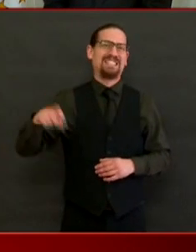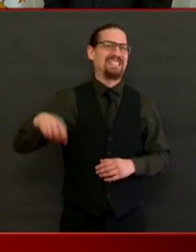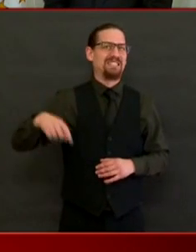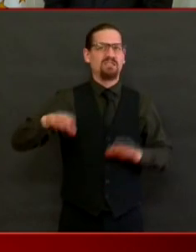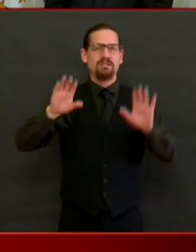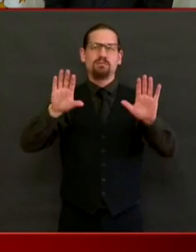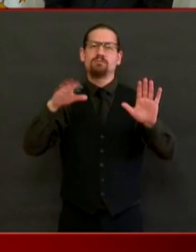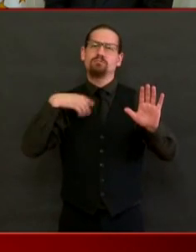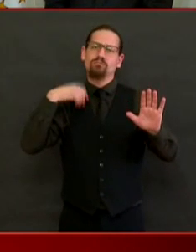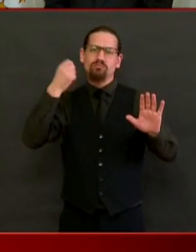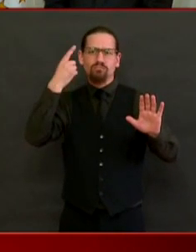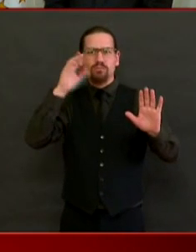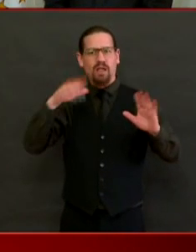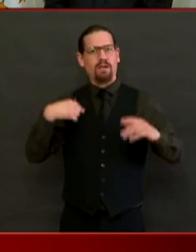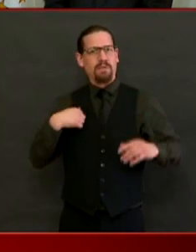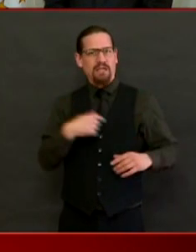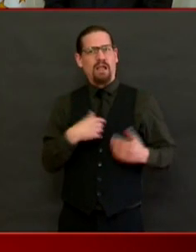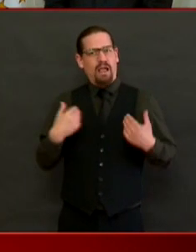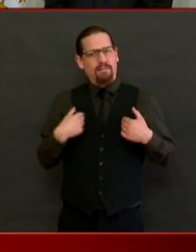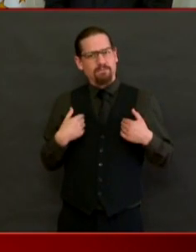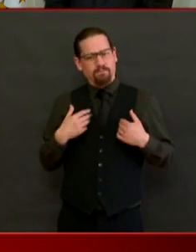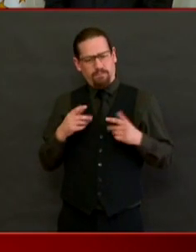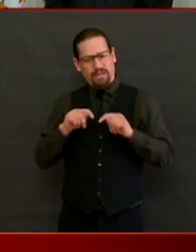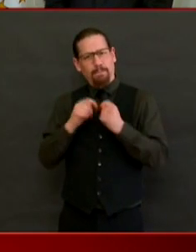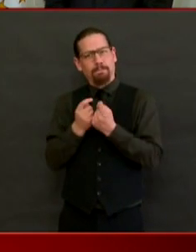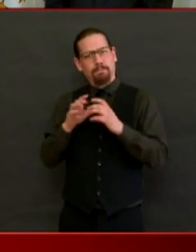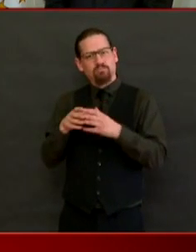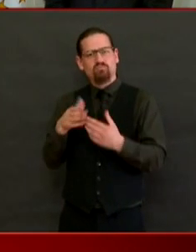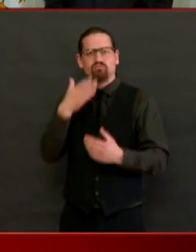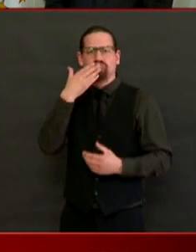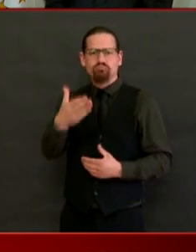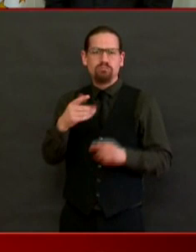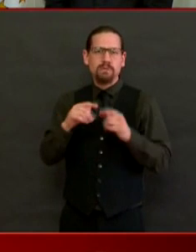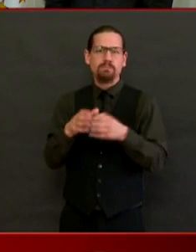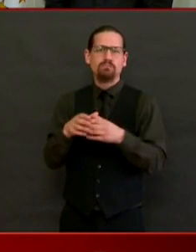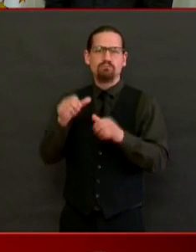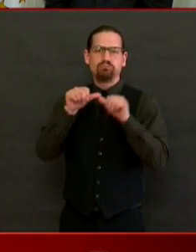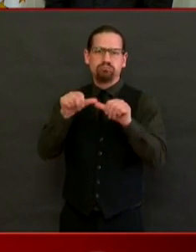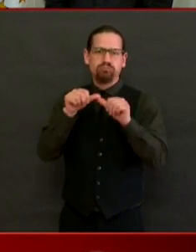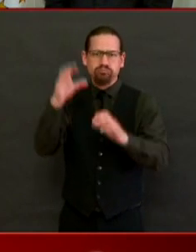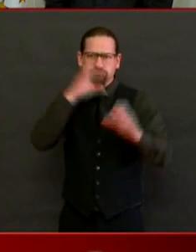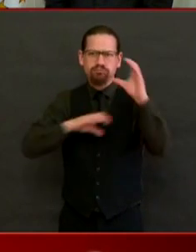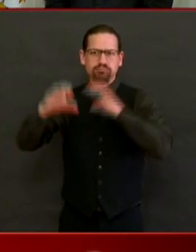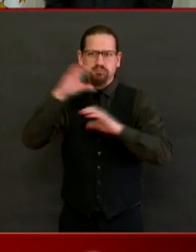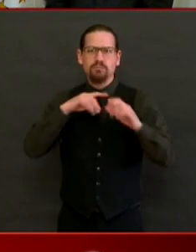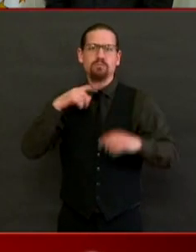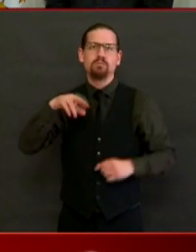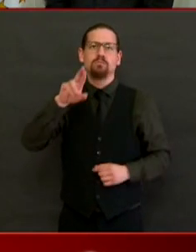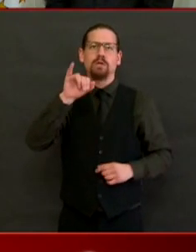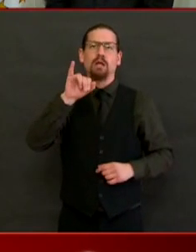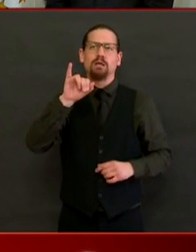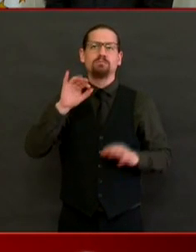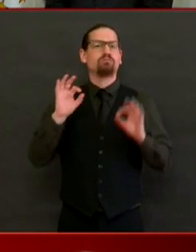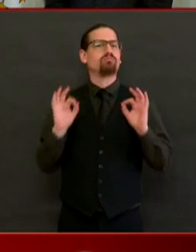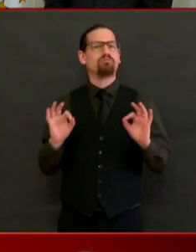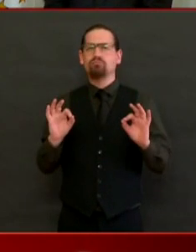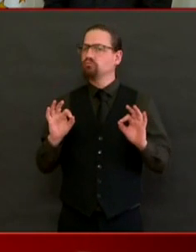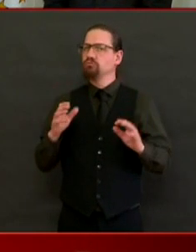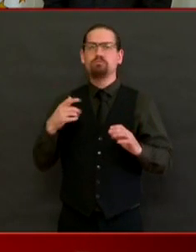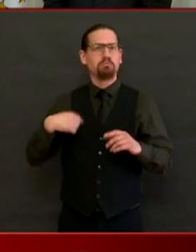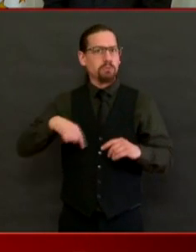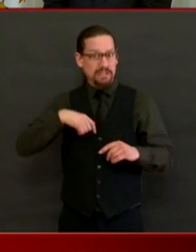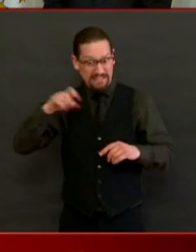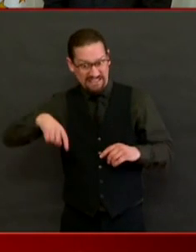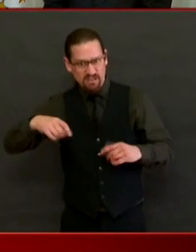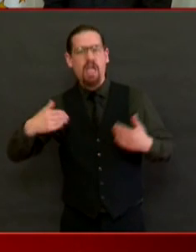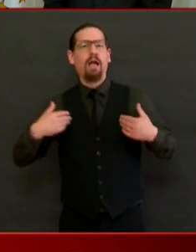we have a very strong team here who's making sure that Rhode Island is where they need to be, where we need to be to protect our